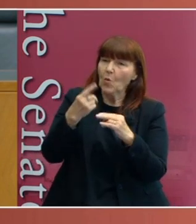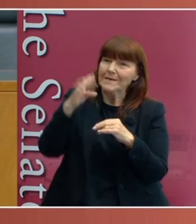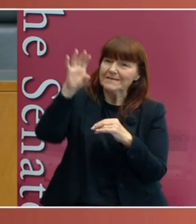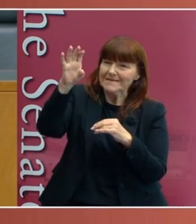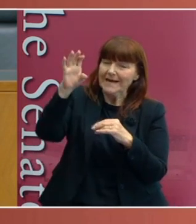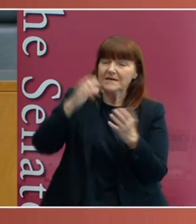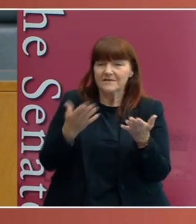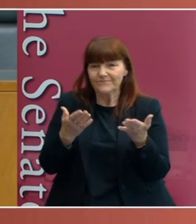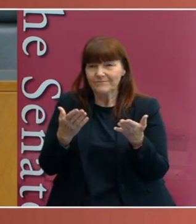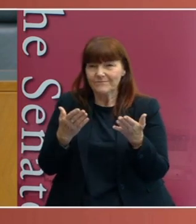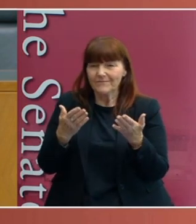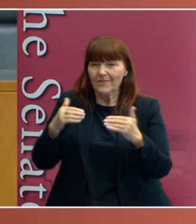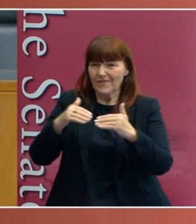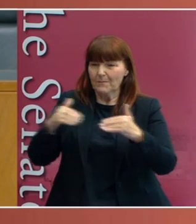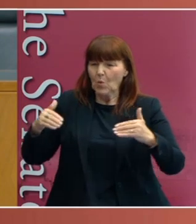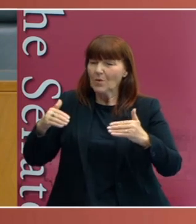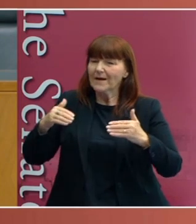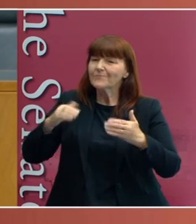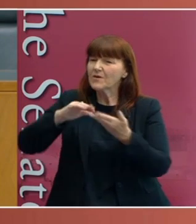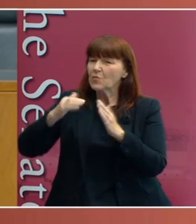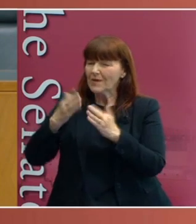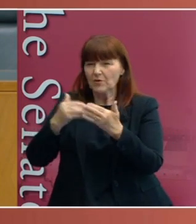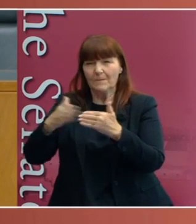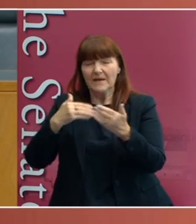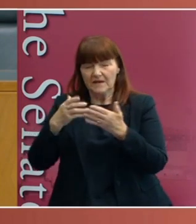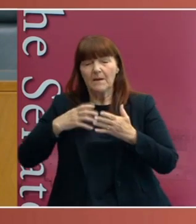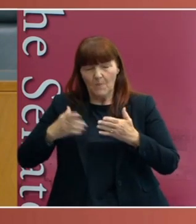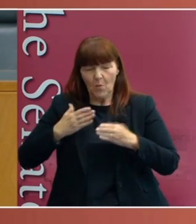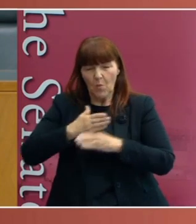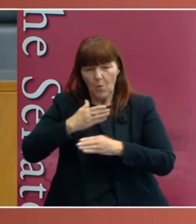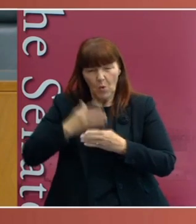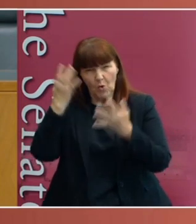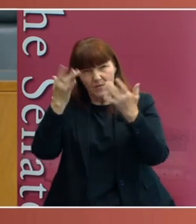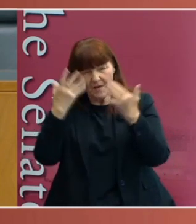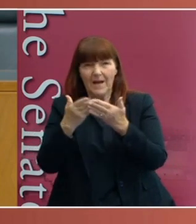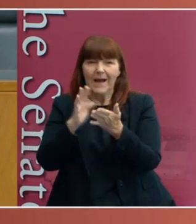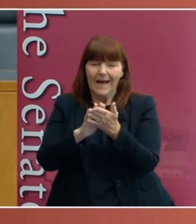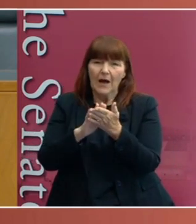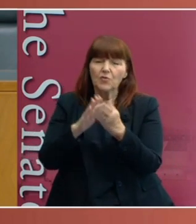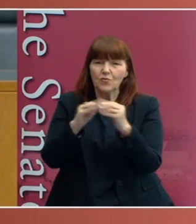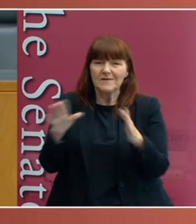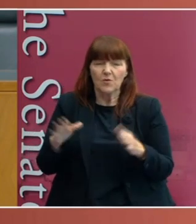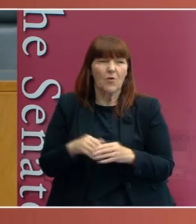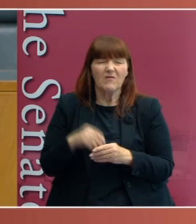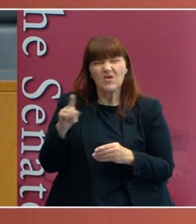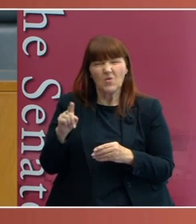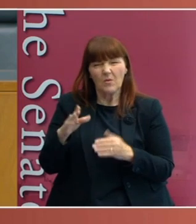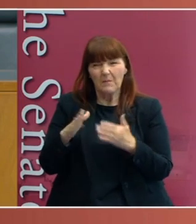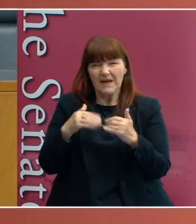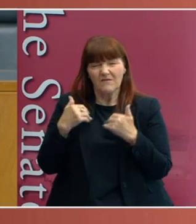communities and how to manage that is definitely something that a lot more work needs to be done on, because I don't think that was handled very well.